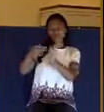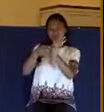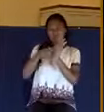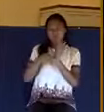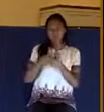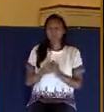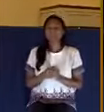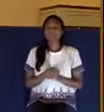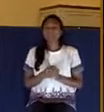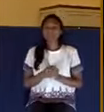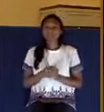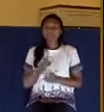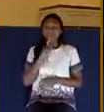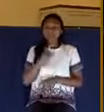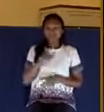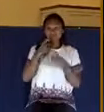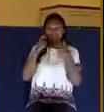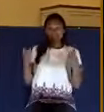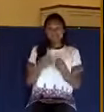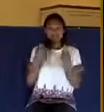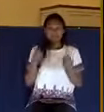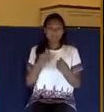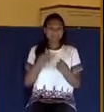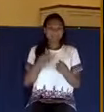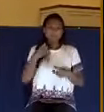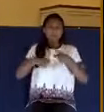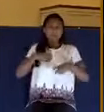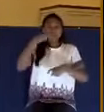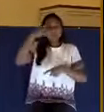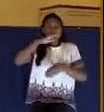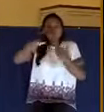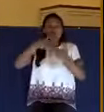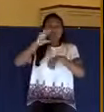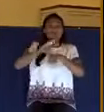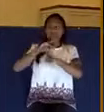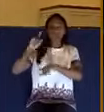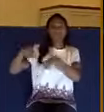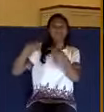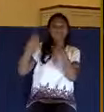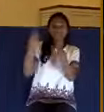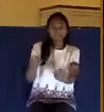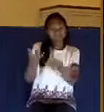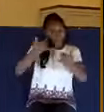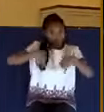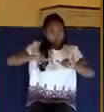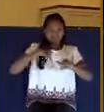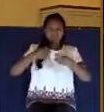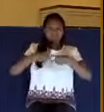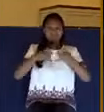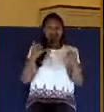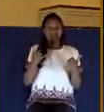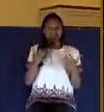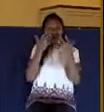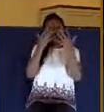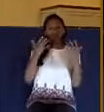by the way, it's a sin that's plagued the church in every generation. And it's still a sin that plagues the church today, unfortunately.